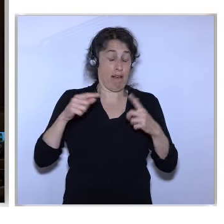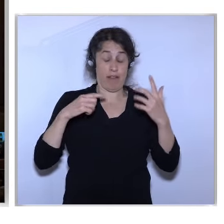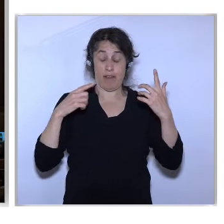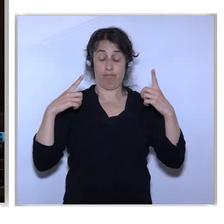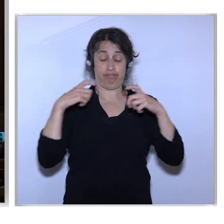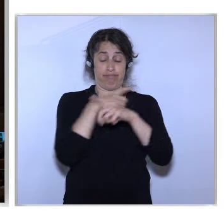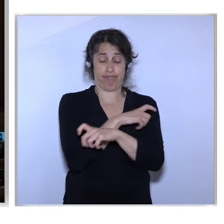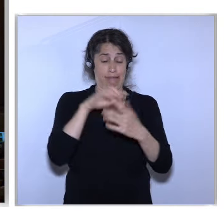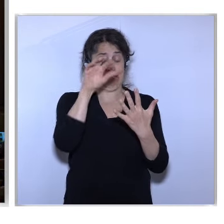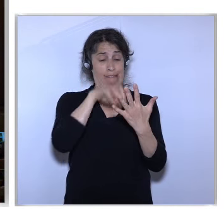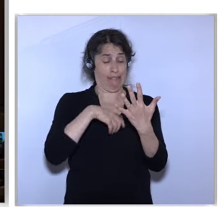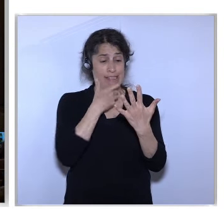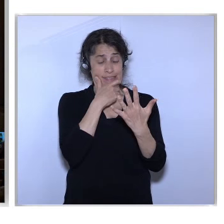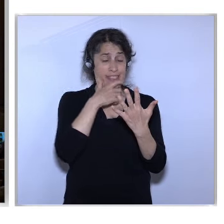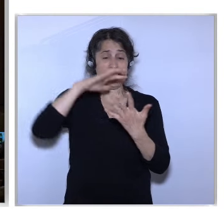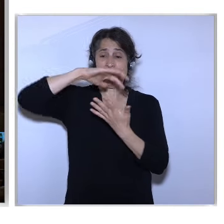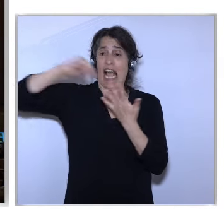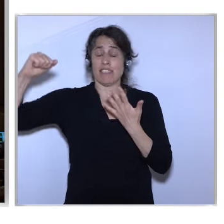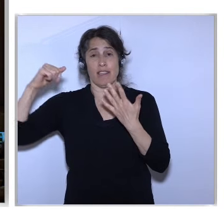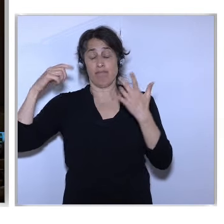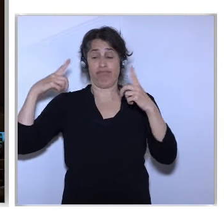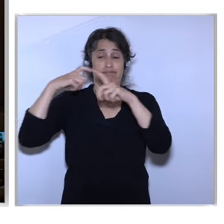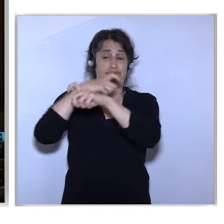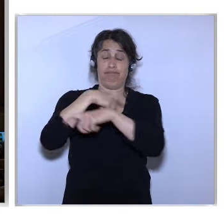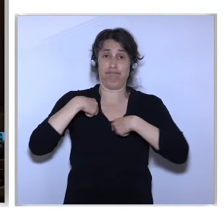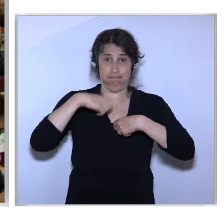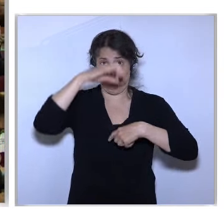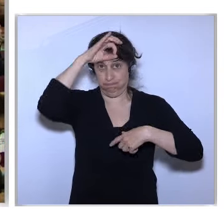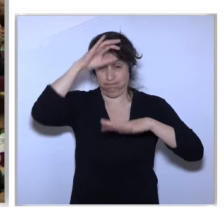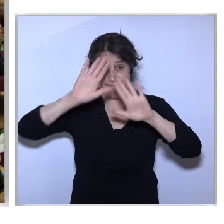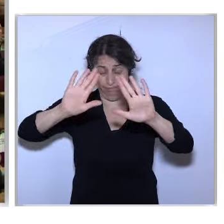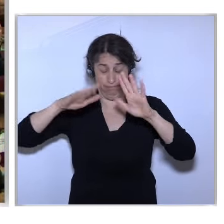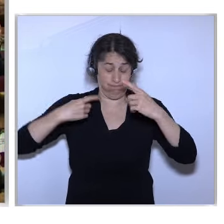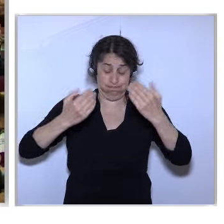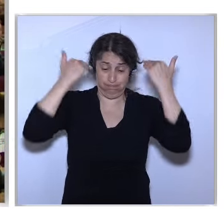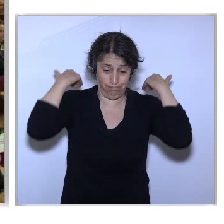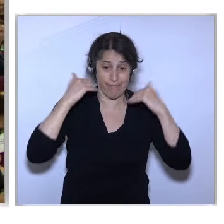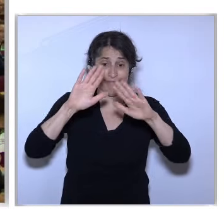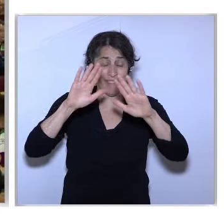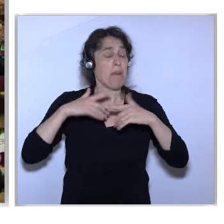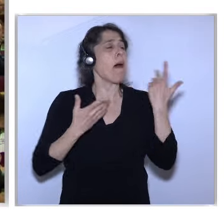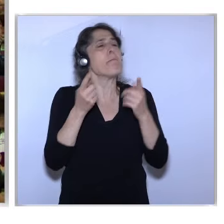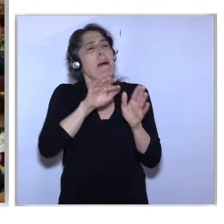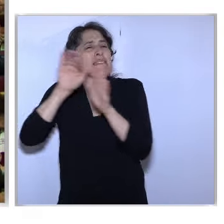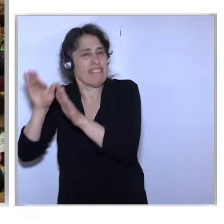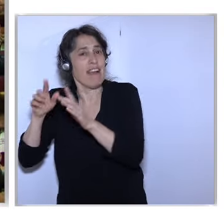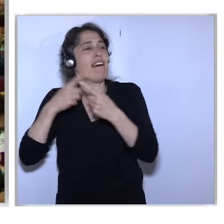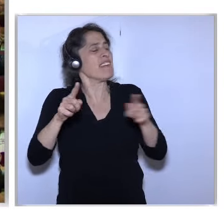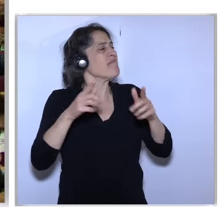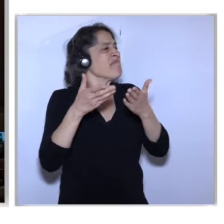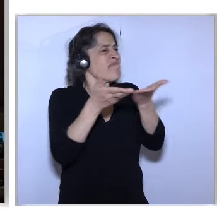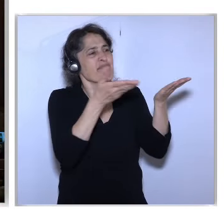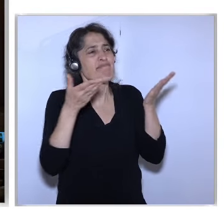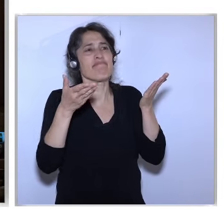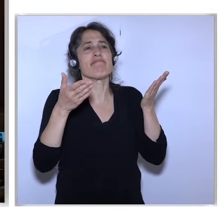Swallow Changing The Complete Tax Systems Anyone With A Question Or A Thought About This Well I Think